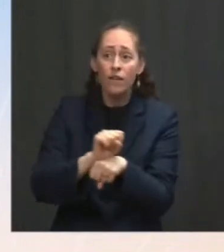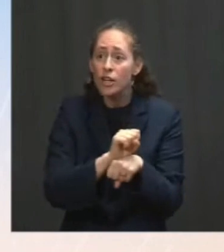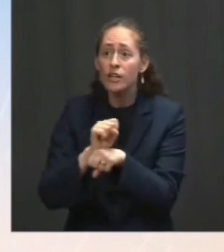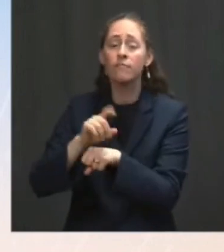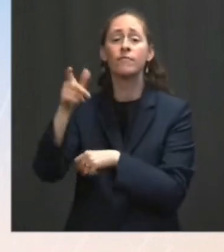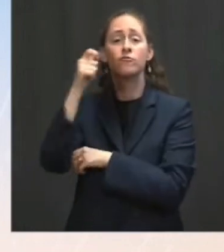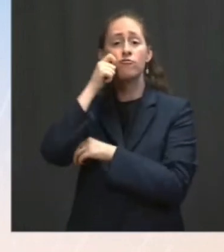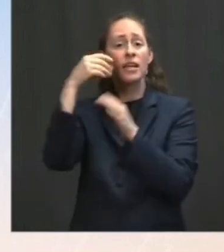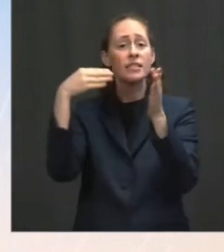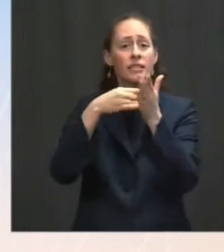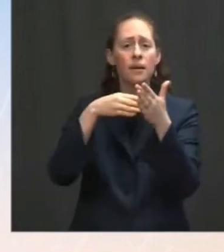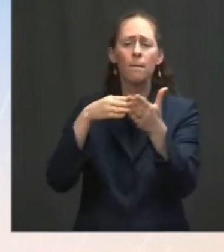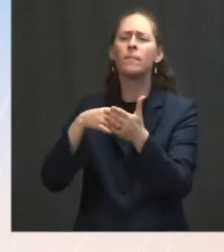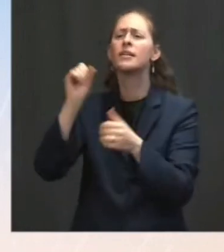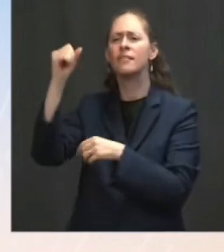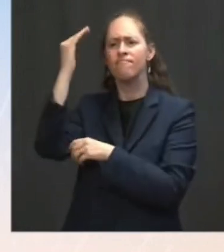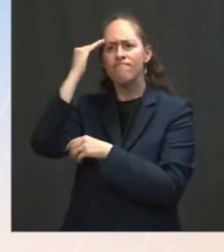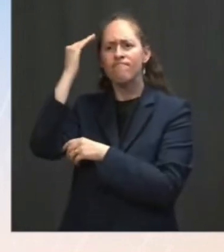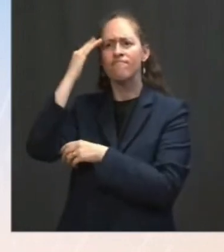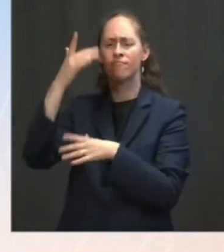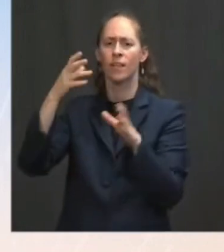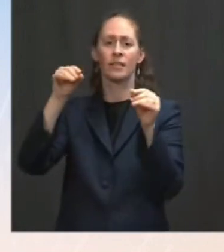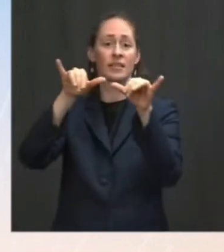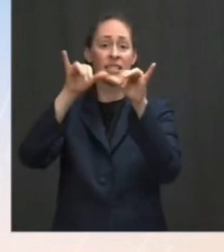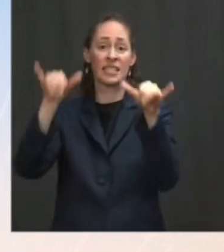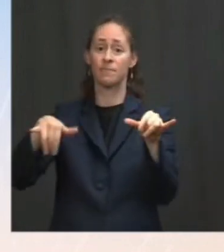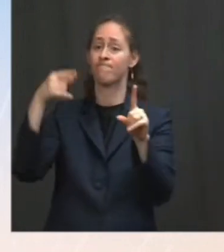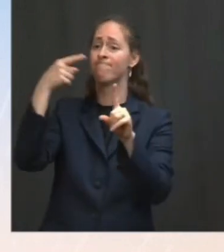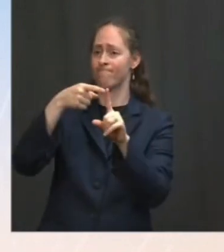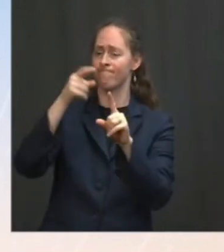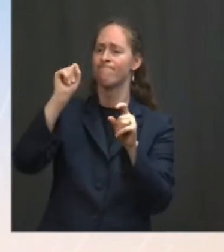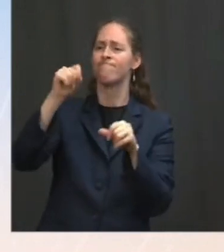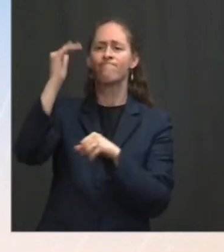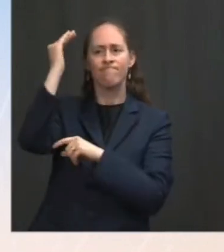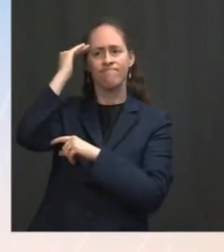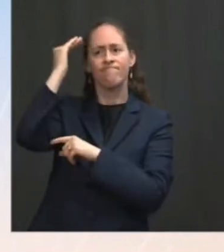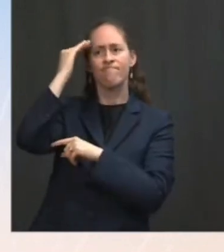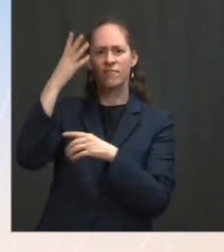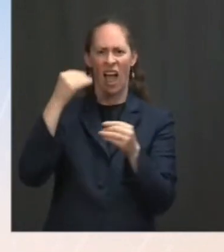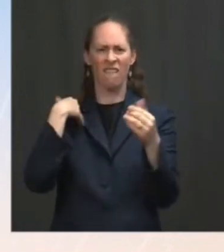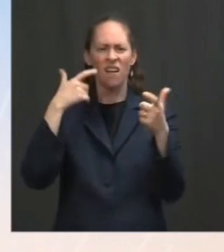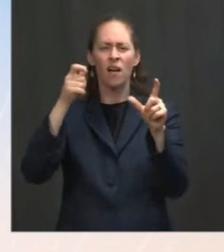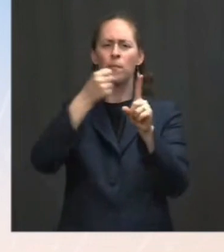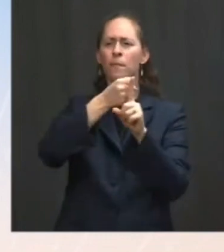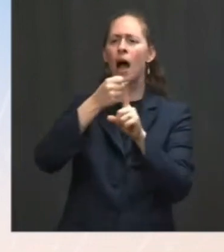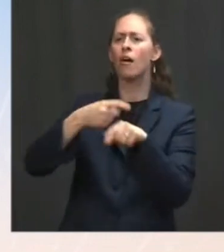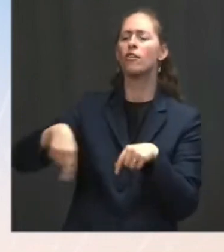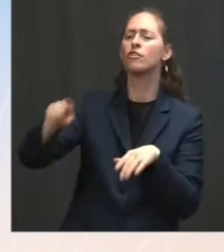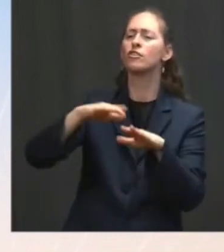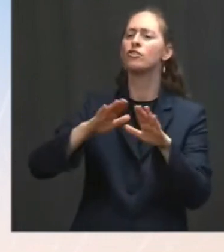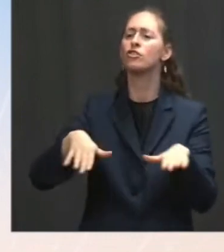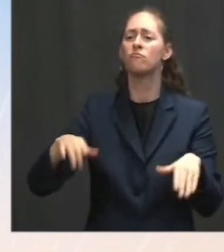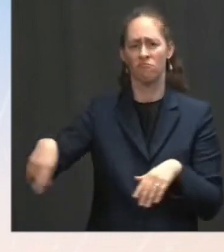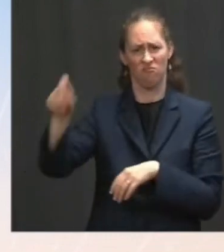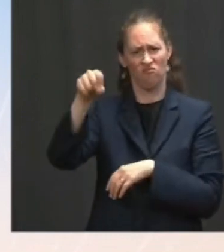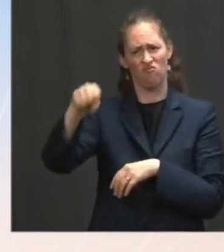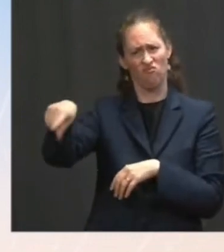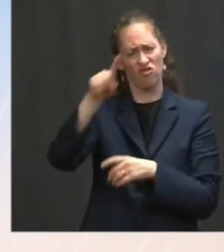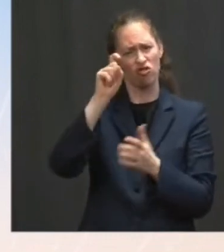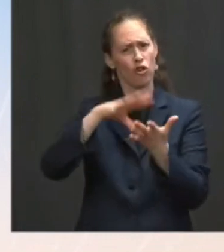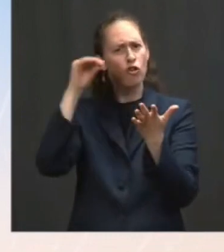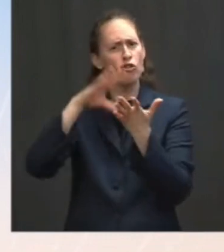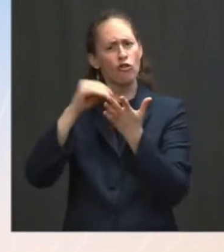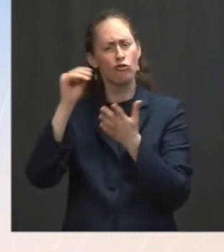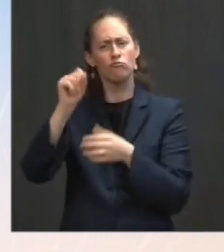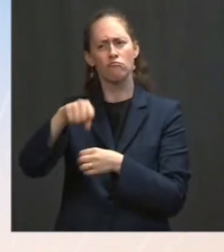society today. And he believes, as I believe, as a parent of children, that kids should learn about our history. So as the